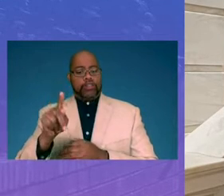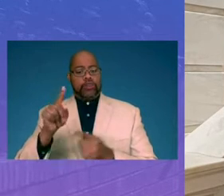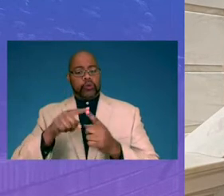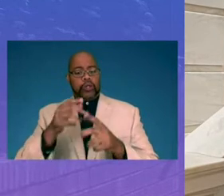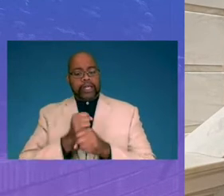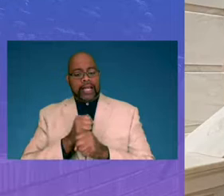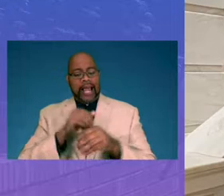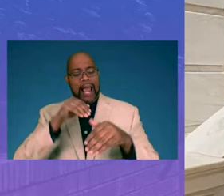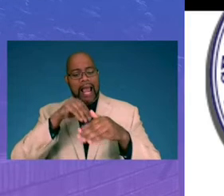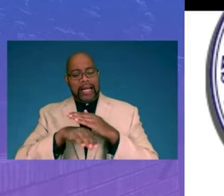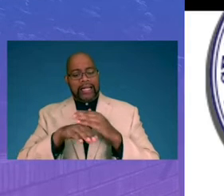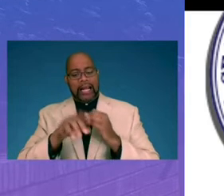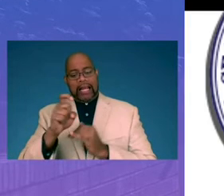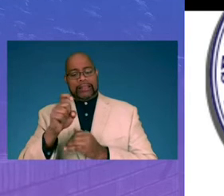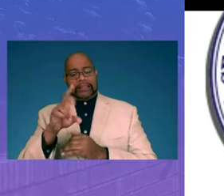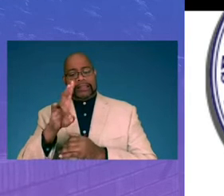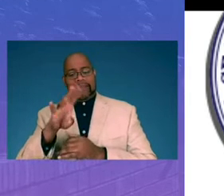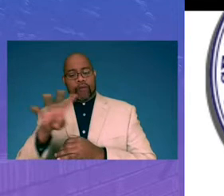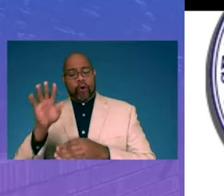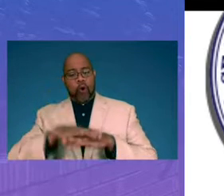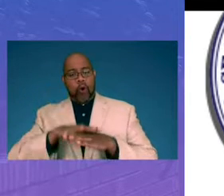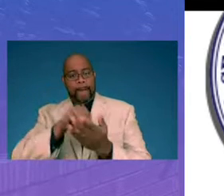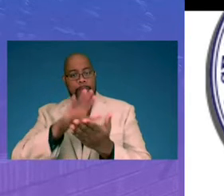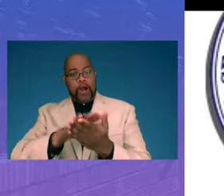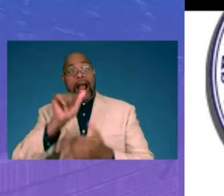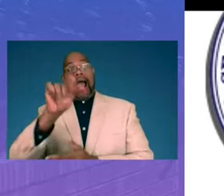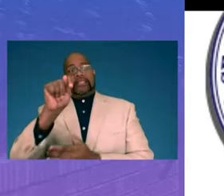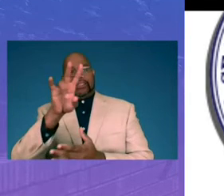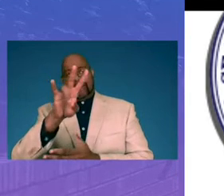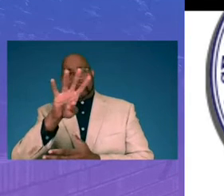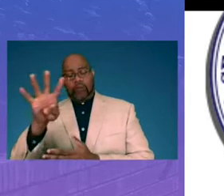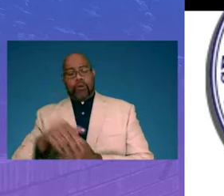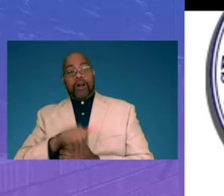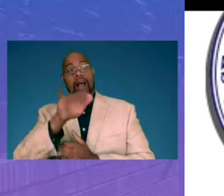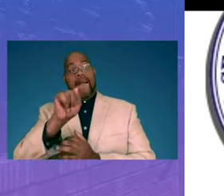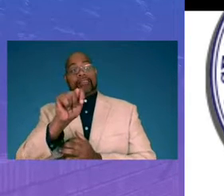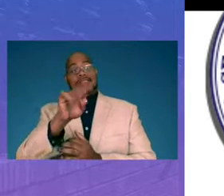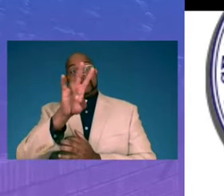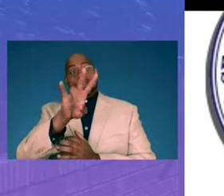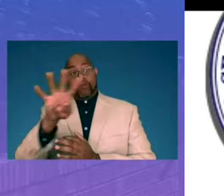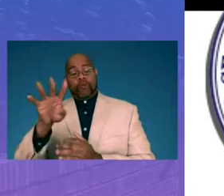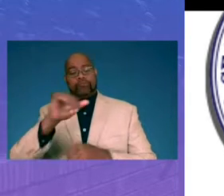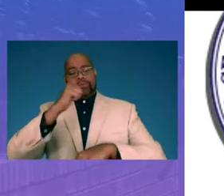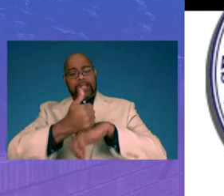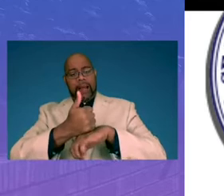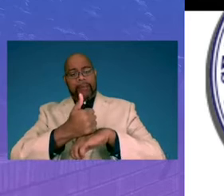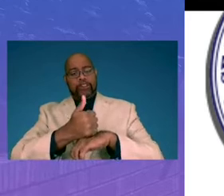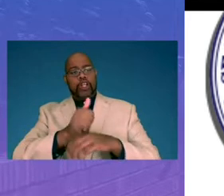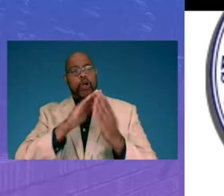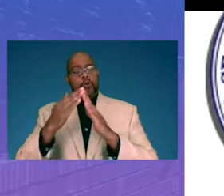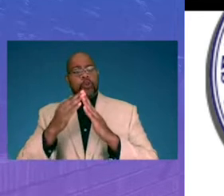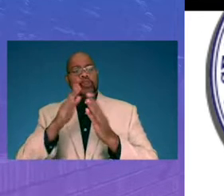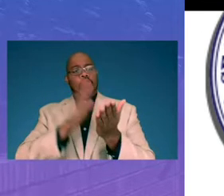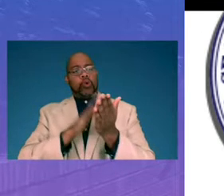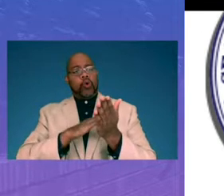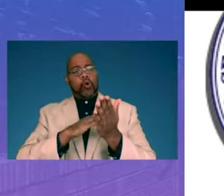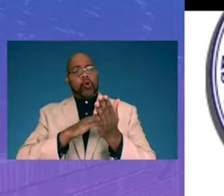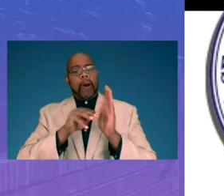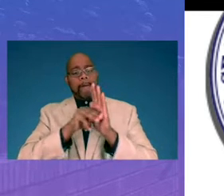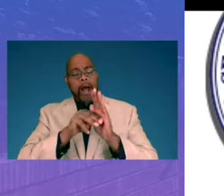Act 744 on the books. Act 744 establishes Community Schools Model